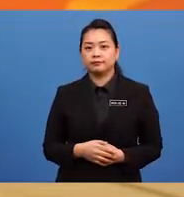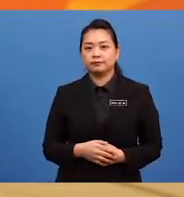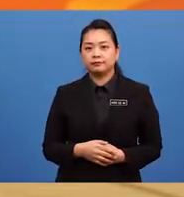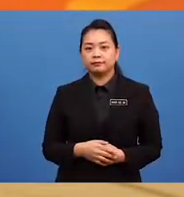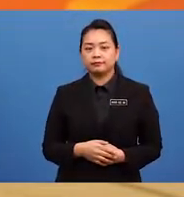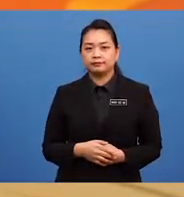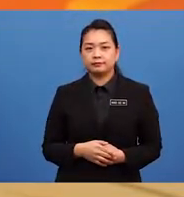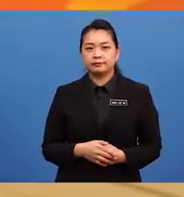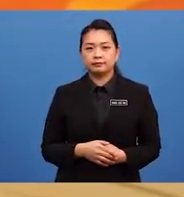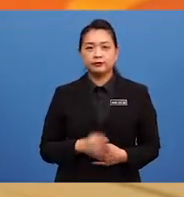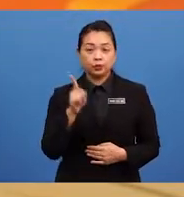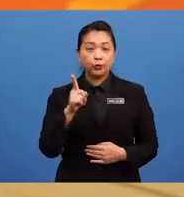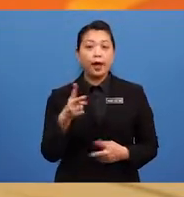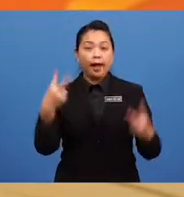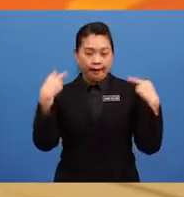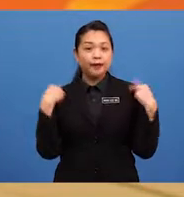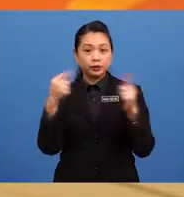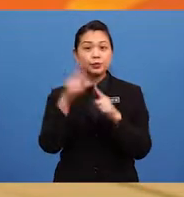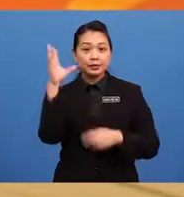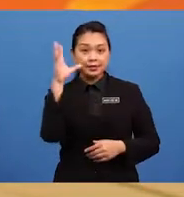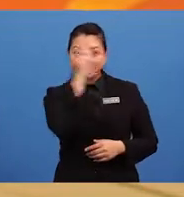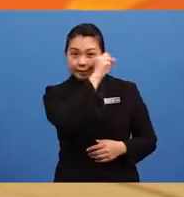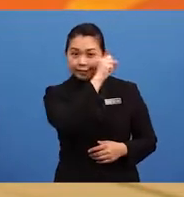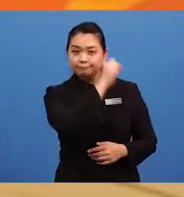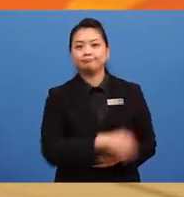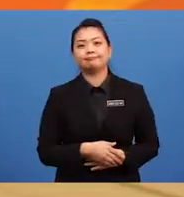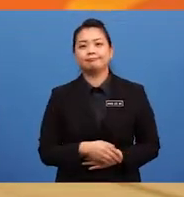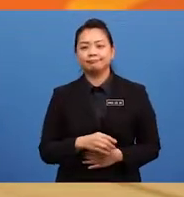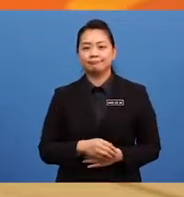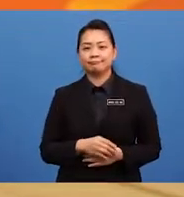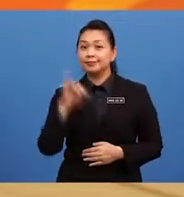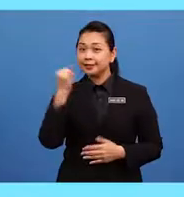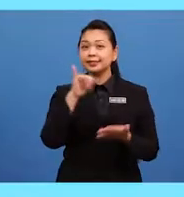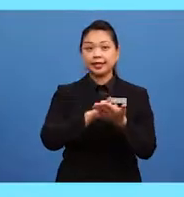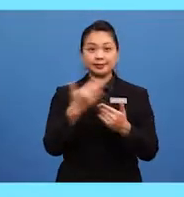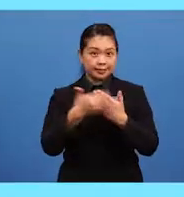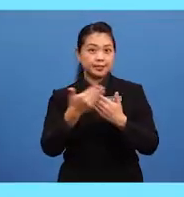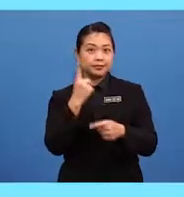and you have to guess it. Just that. Easy, right?